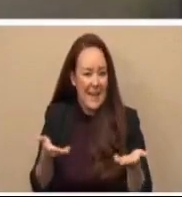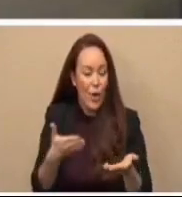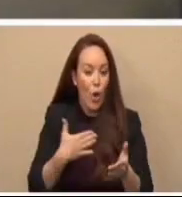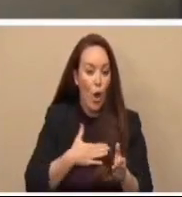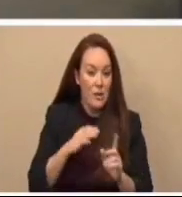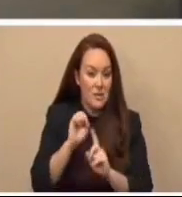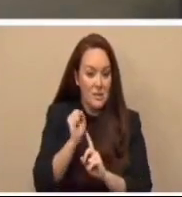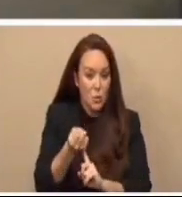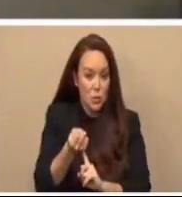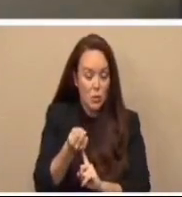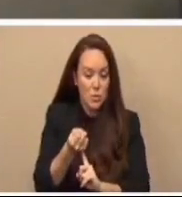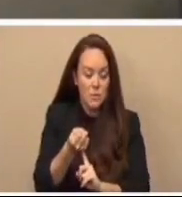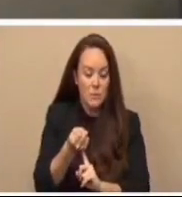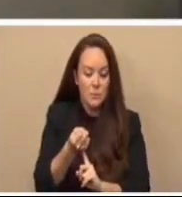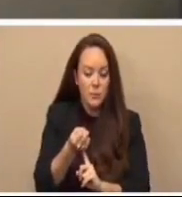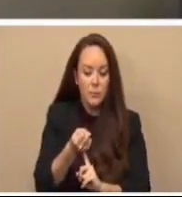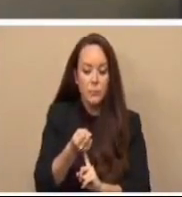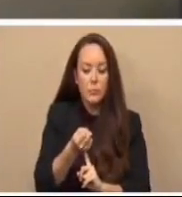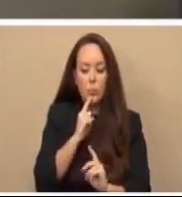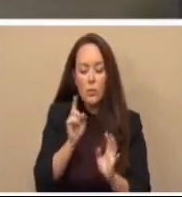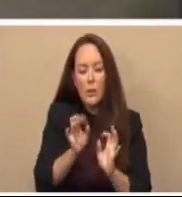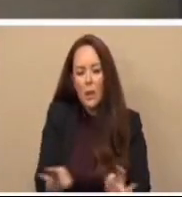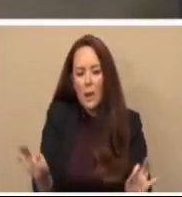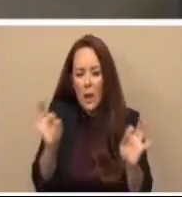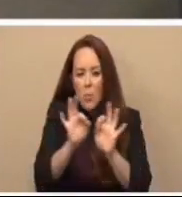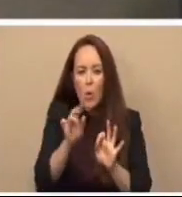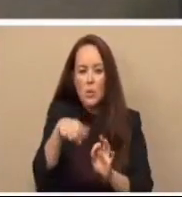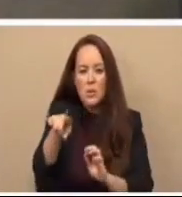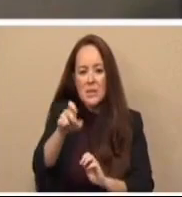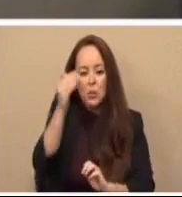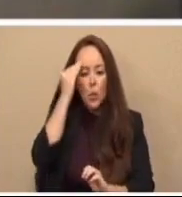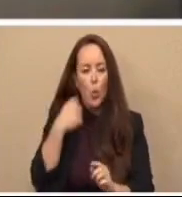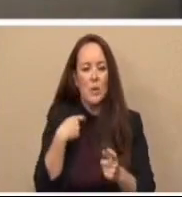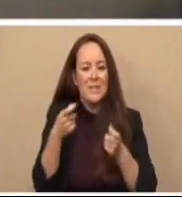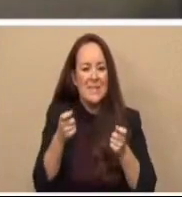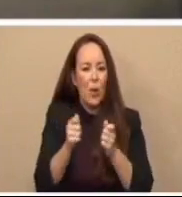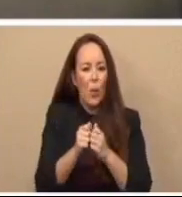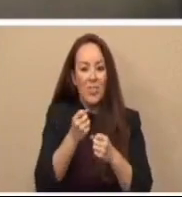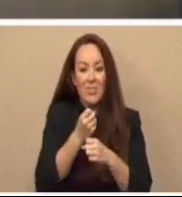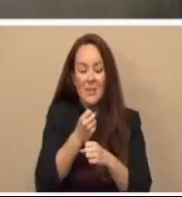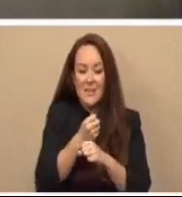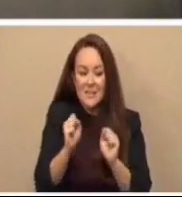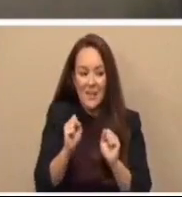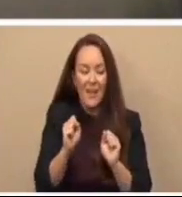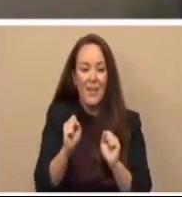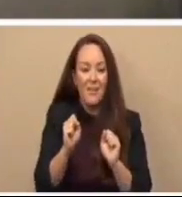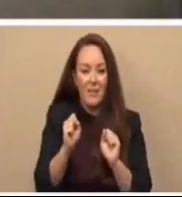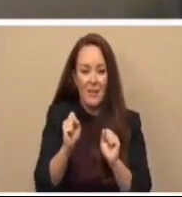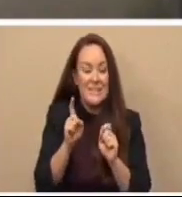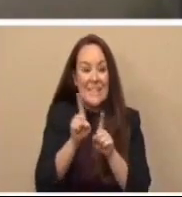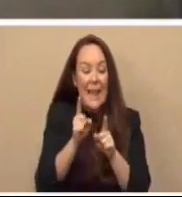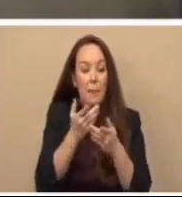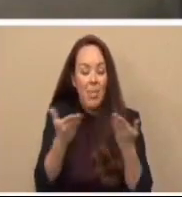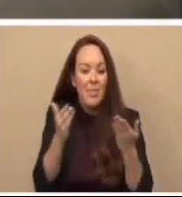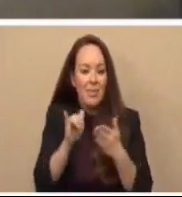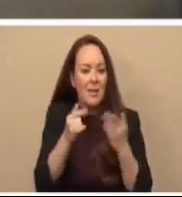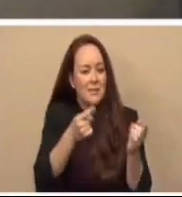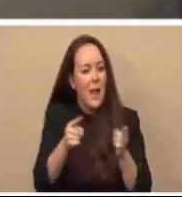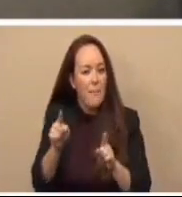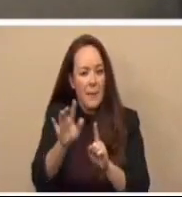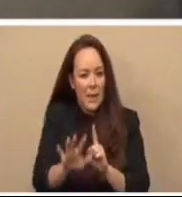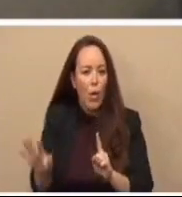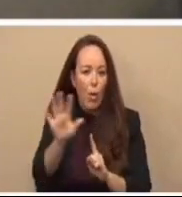situation. It is important to note that we're dealing with the same phenomenon that is happening across the United